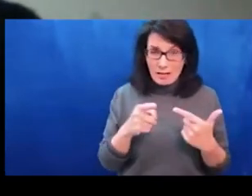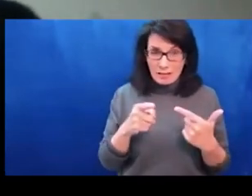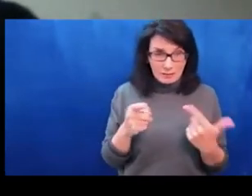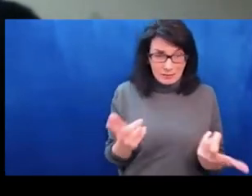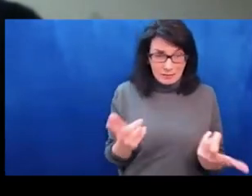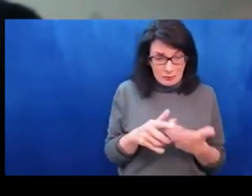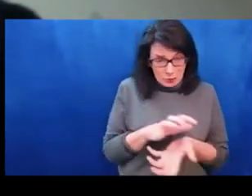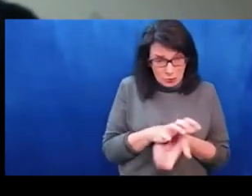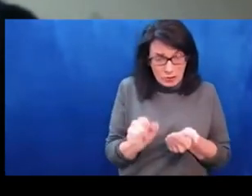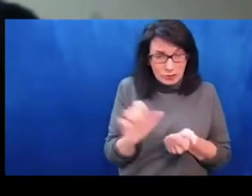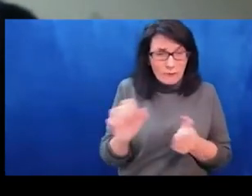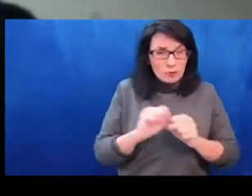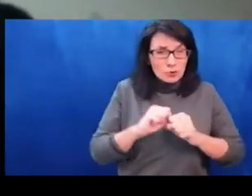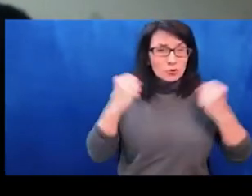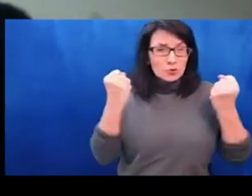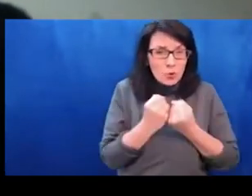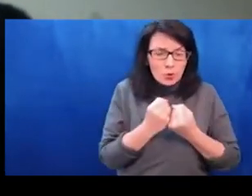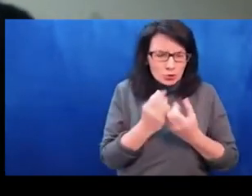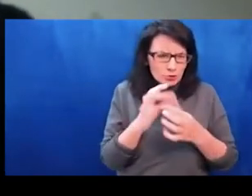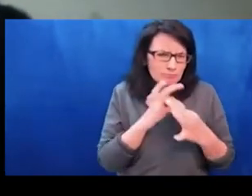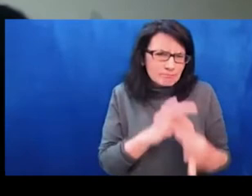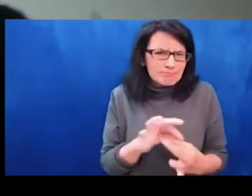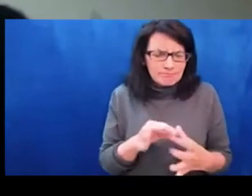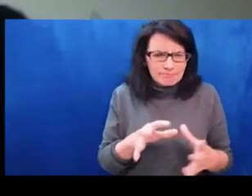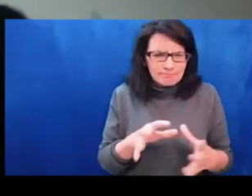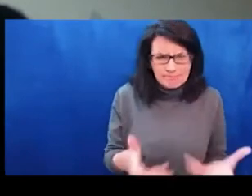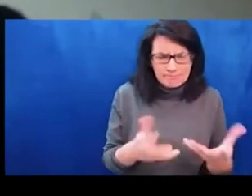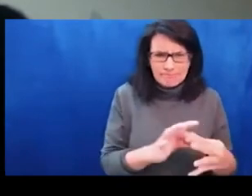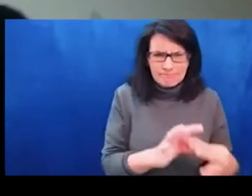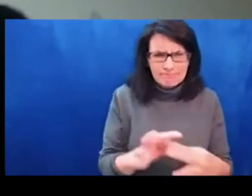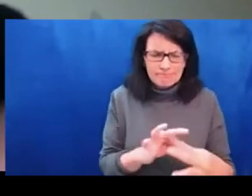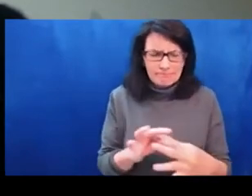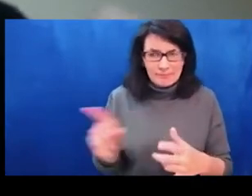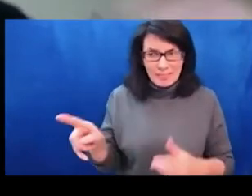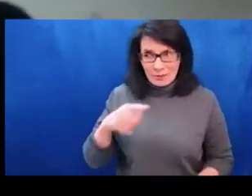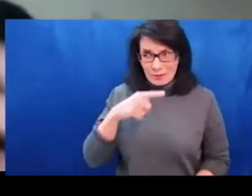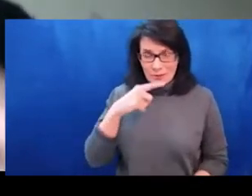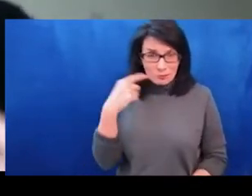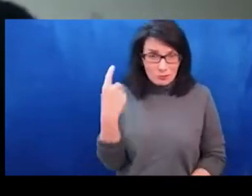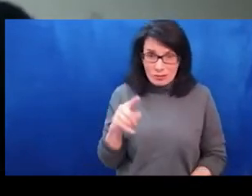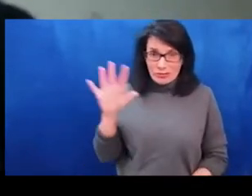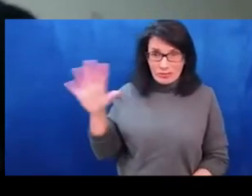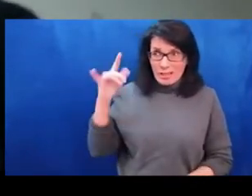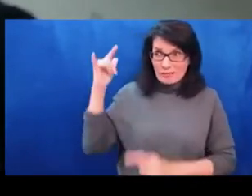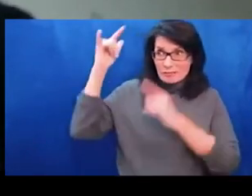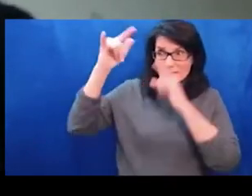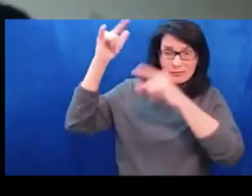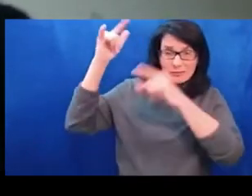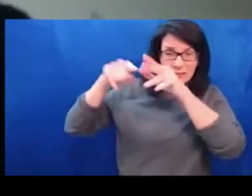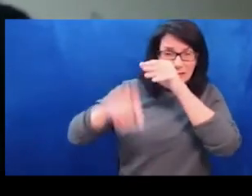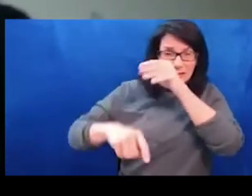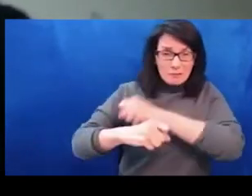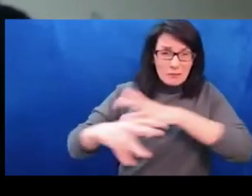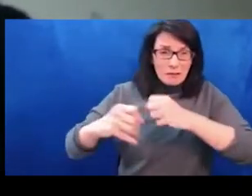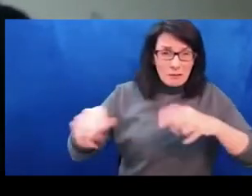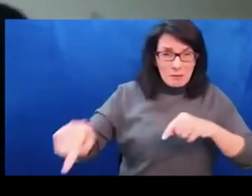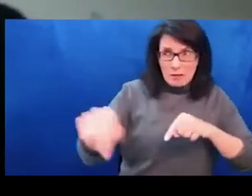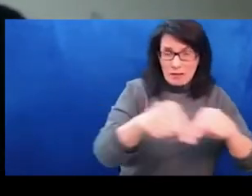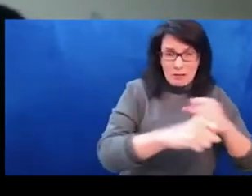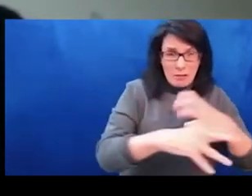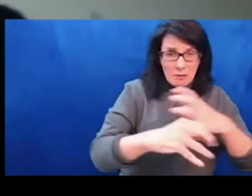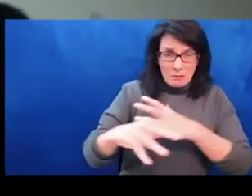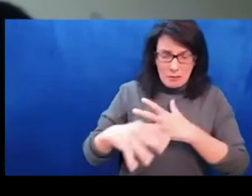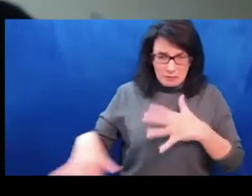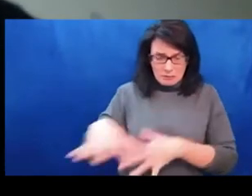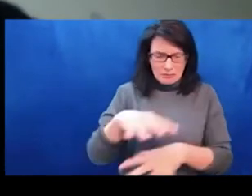say that about a week ago I thought maybe it's too soon to talk about genocide. That's something that kind of historically you have to say after an event. today, I think